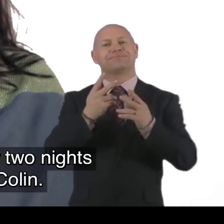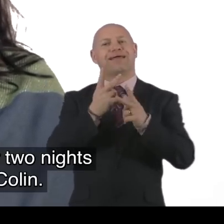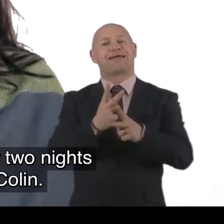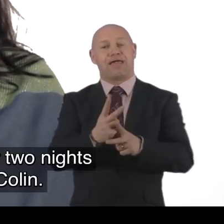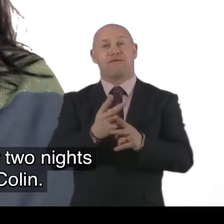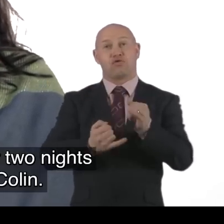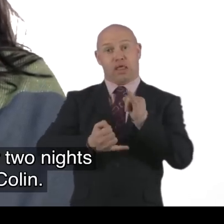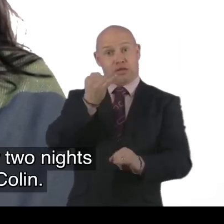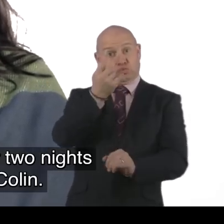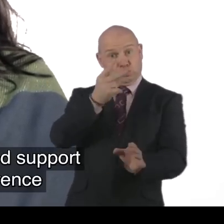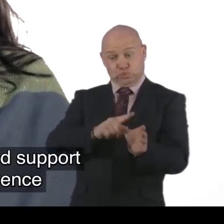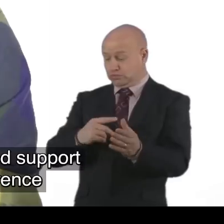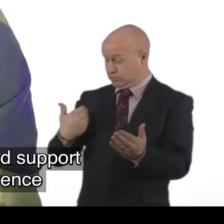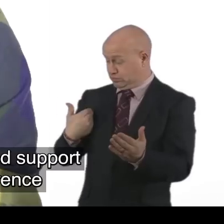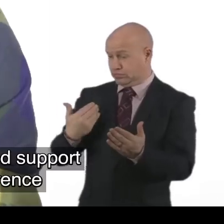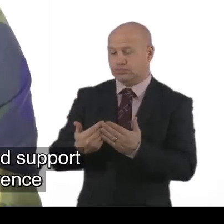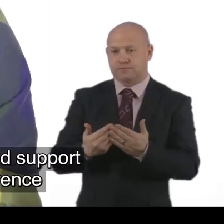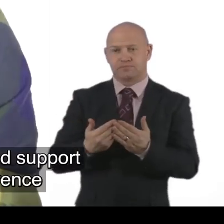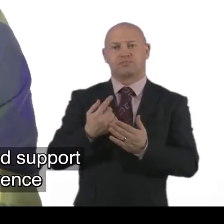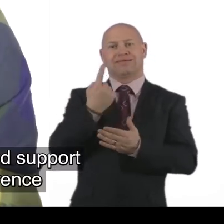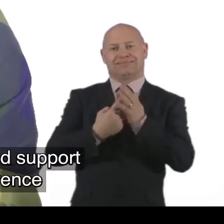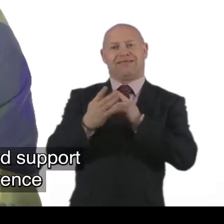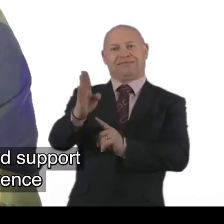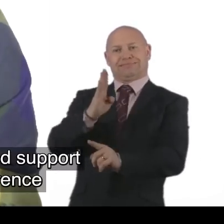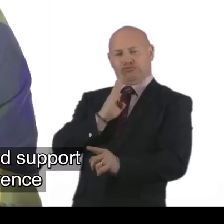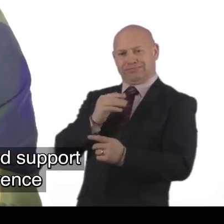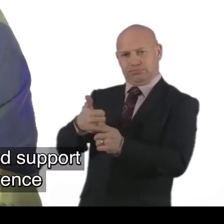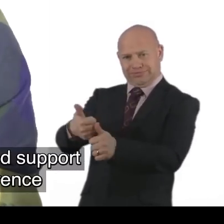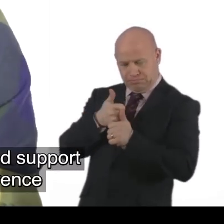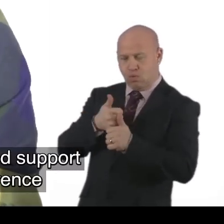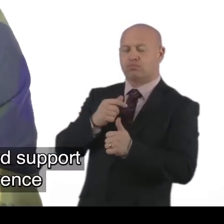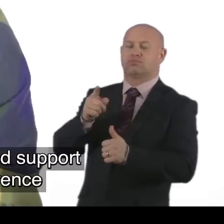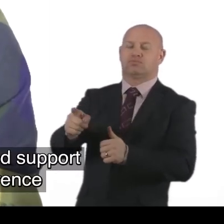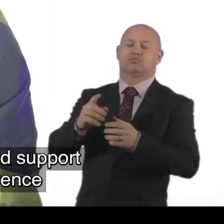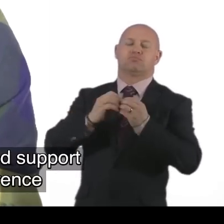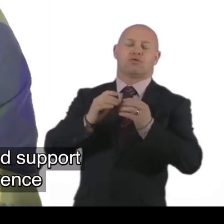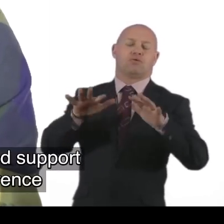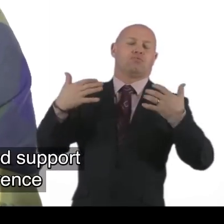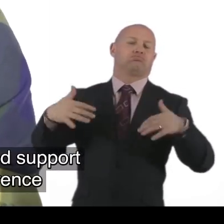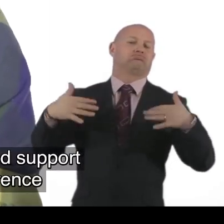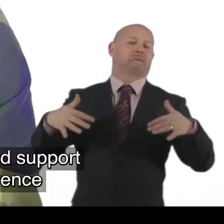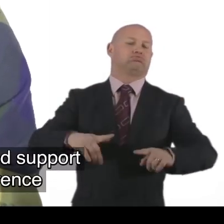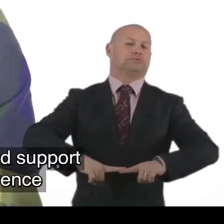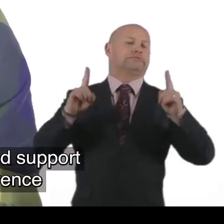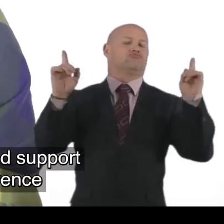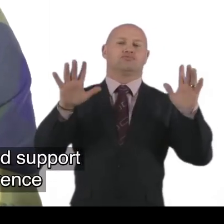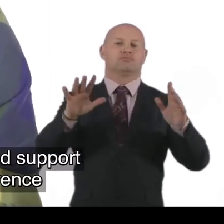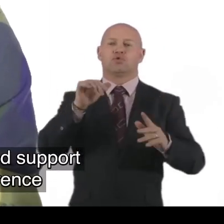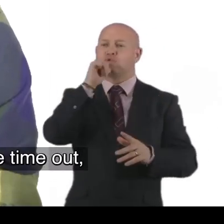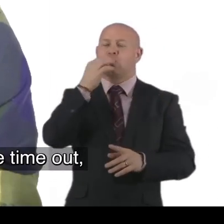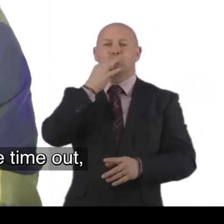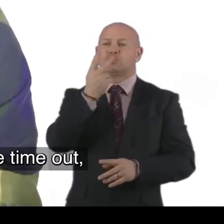For some daycare. During the day. Colin. For the last two years. It's been. Self-directed support set up. Which has made a massive difference.